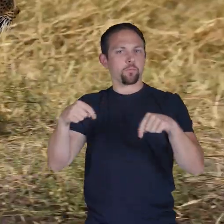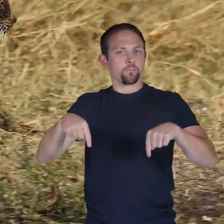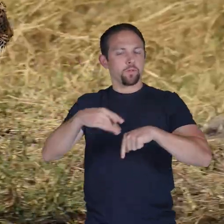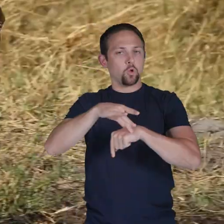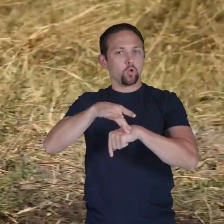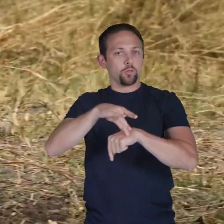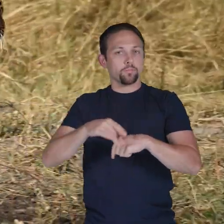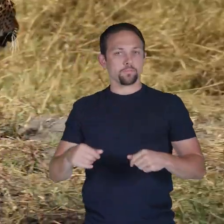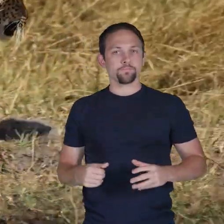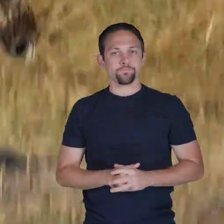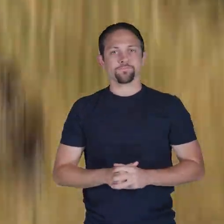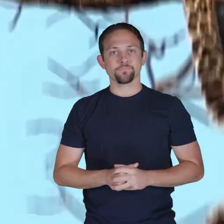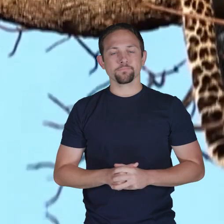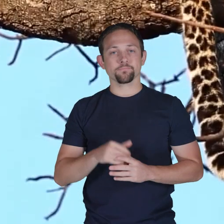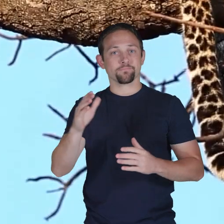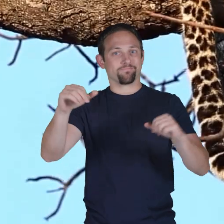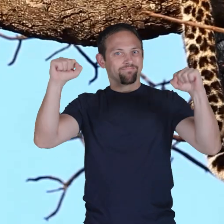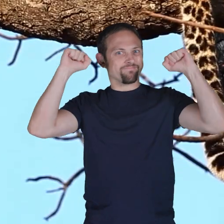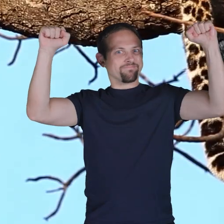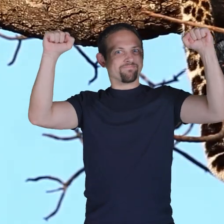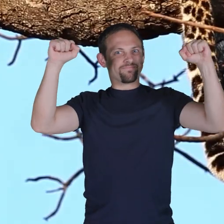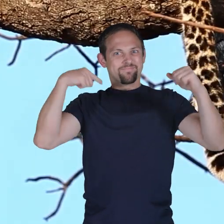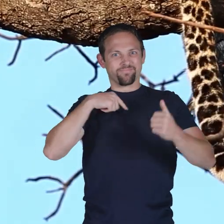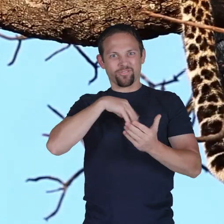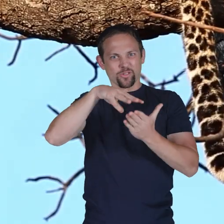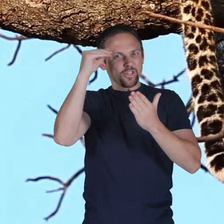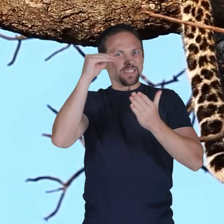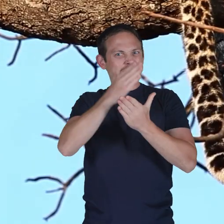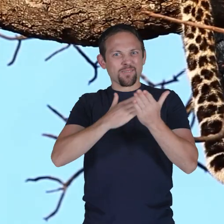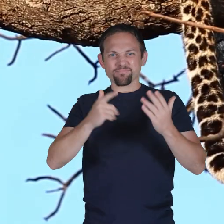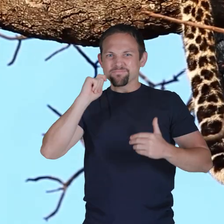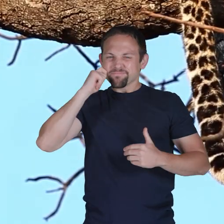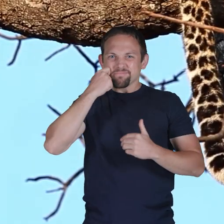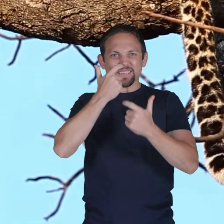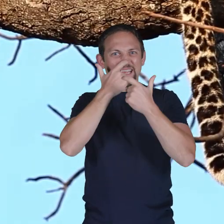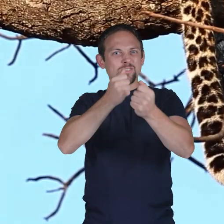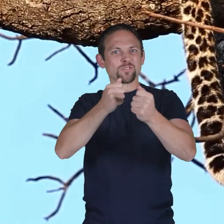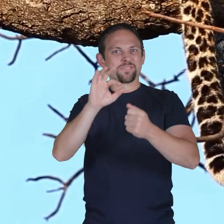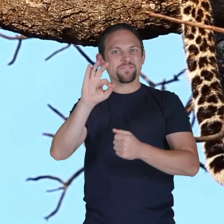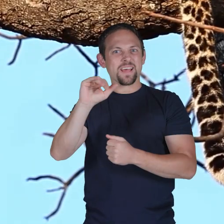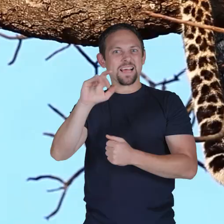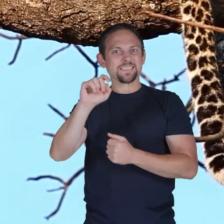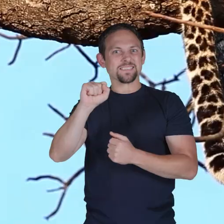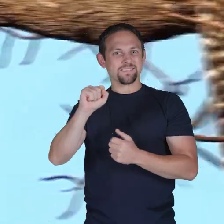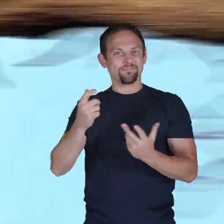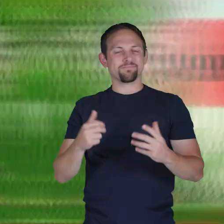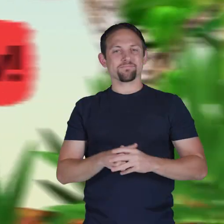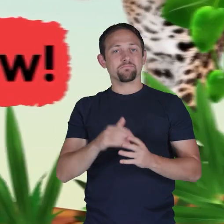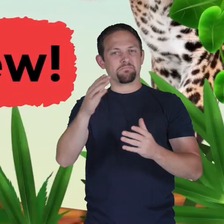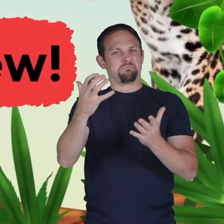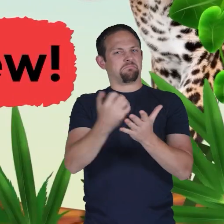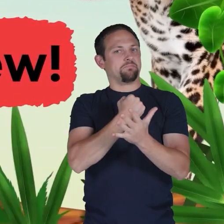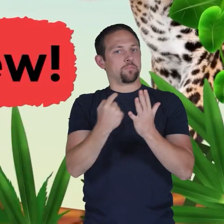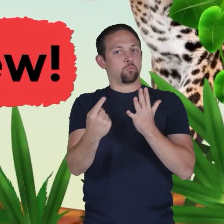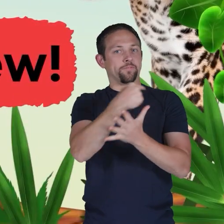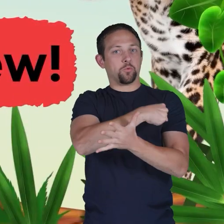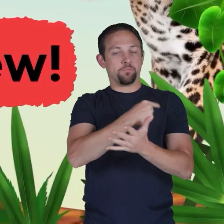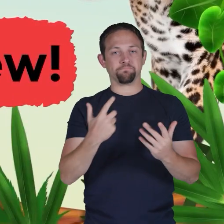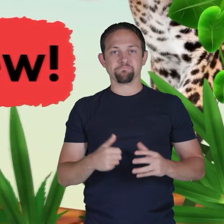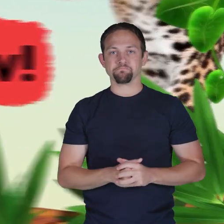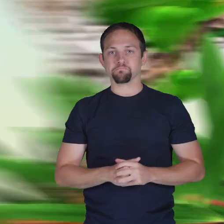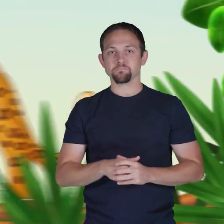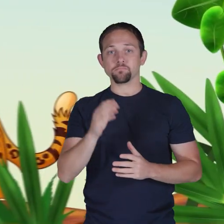disappear from the earth hooray we have learned some interesting leopard facts let's